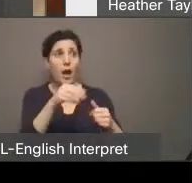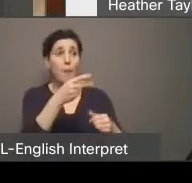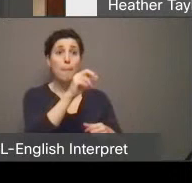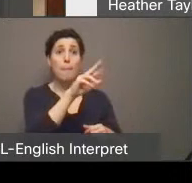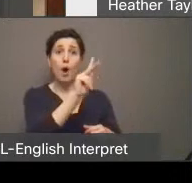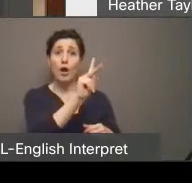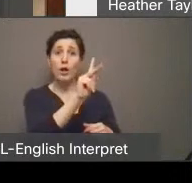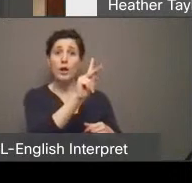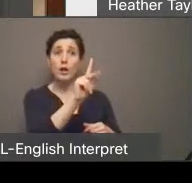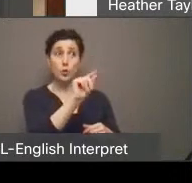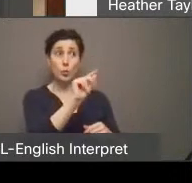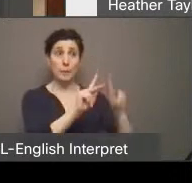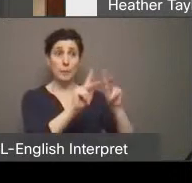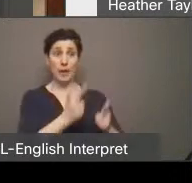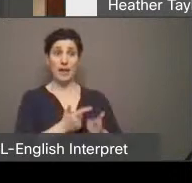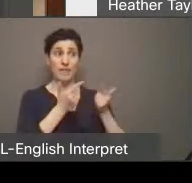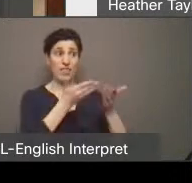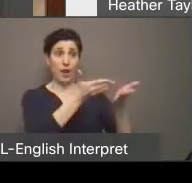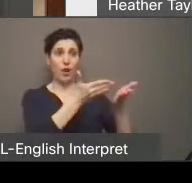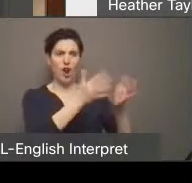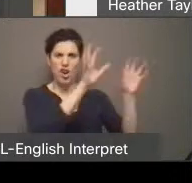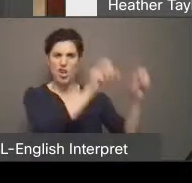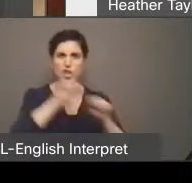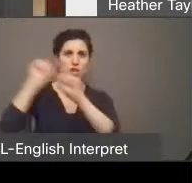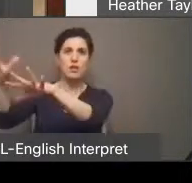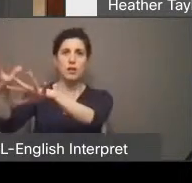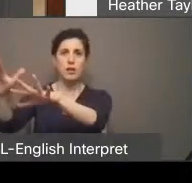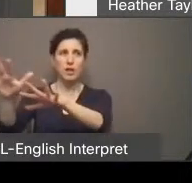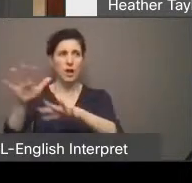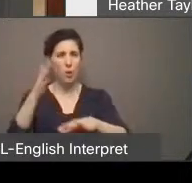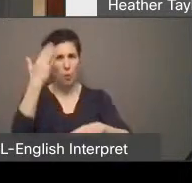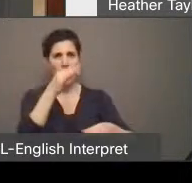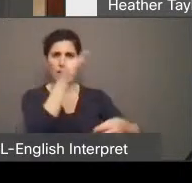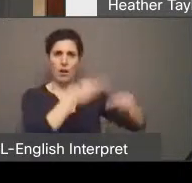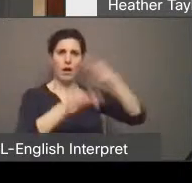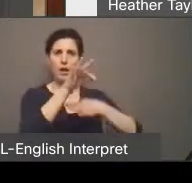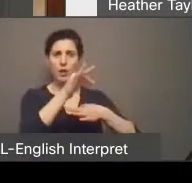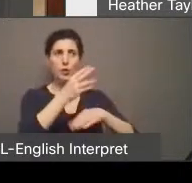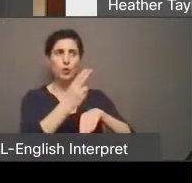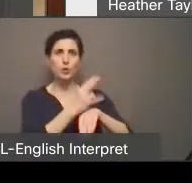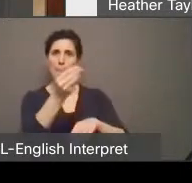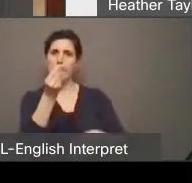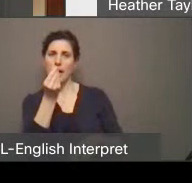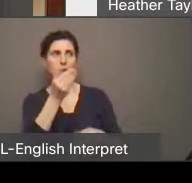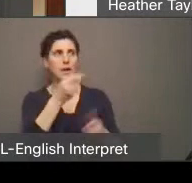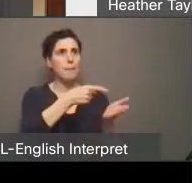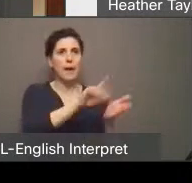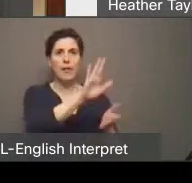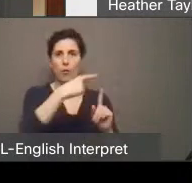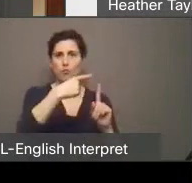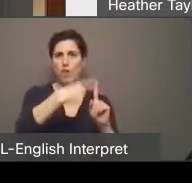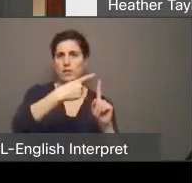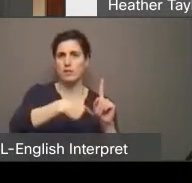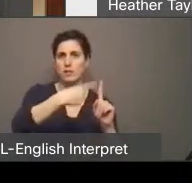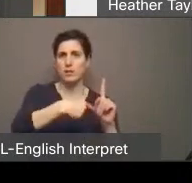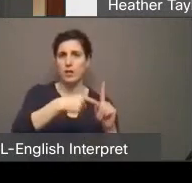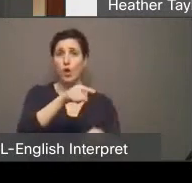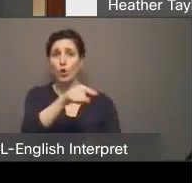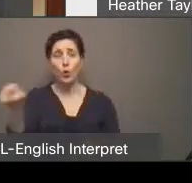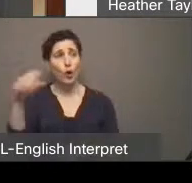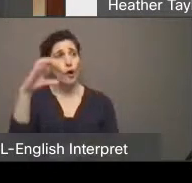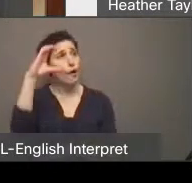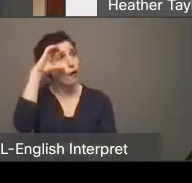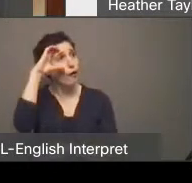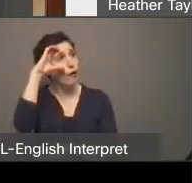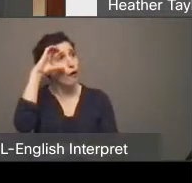That money could have been used to pay their rent if the city really cared for their wellbeing. So to me, when you sit here and you disregard the many